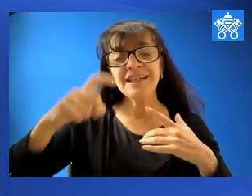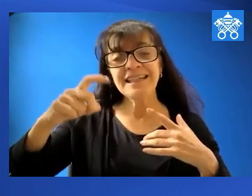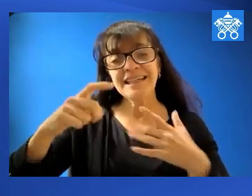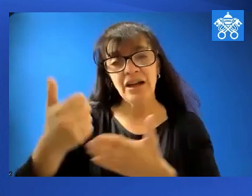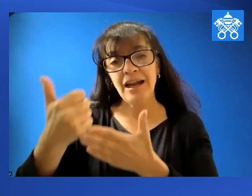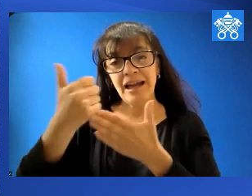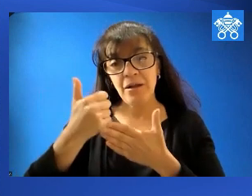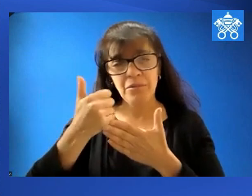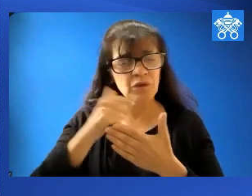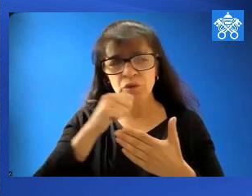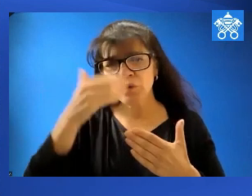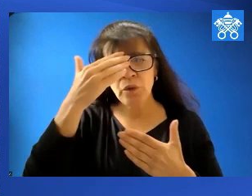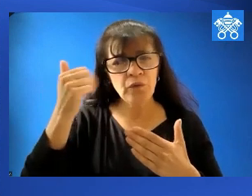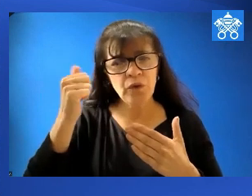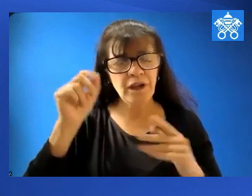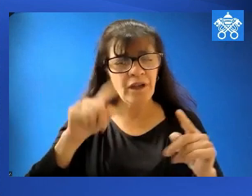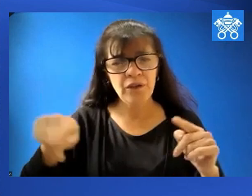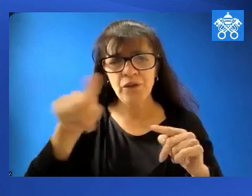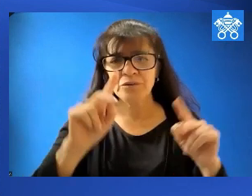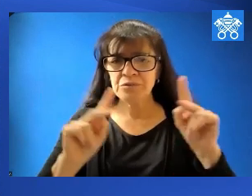need our assistance. We should not forget them.